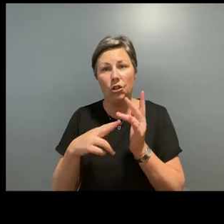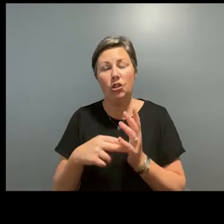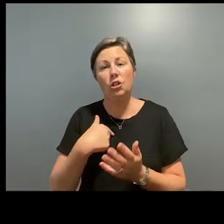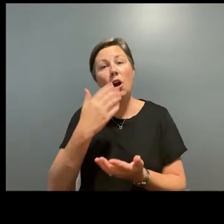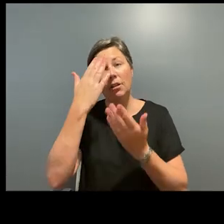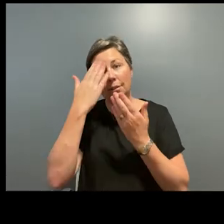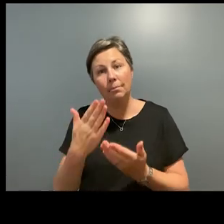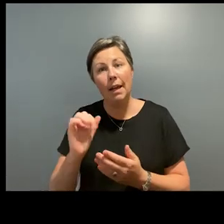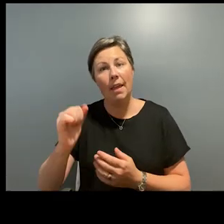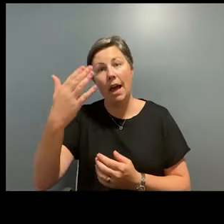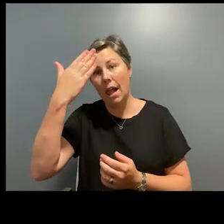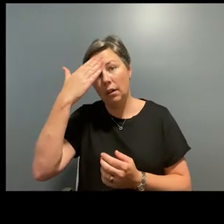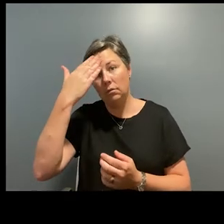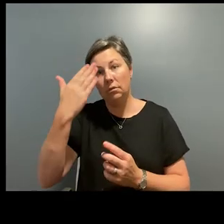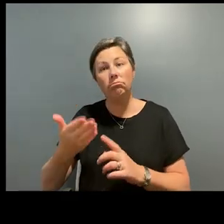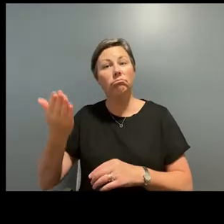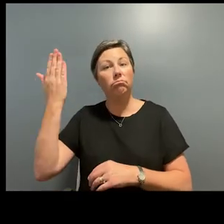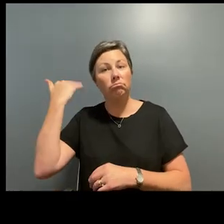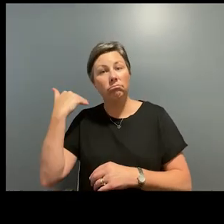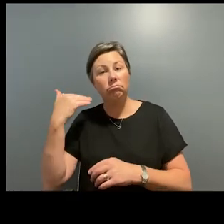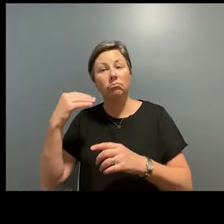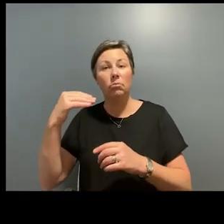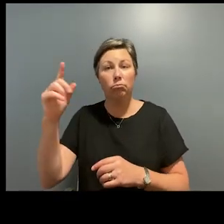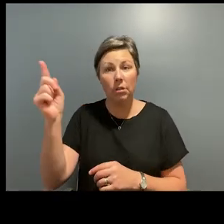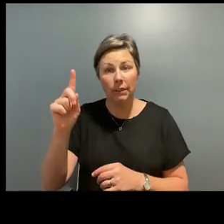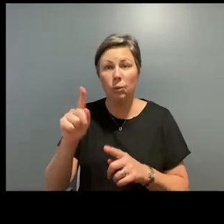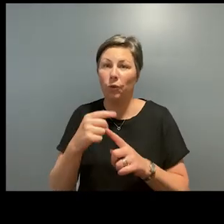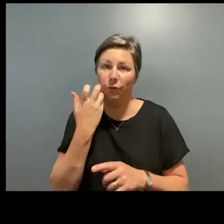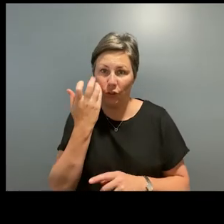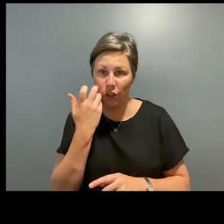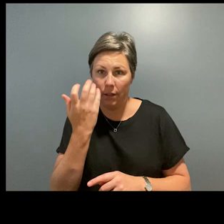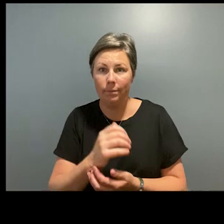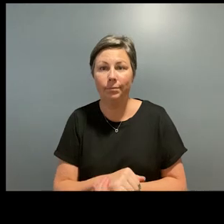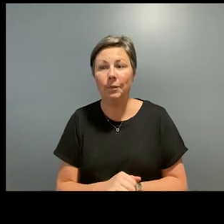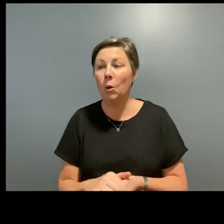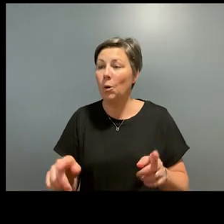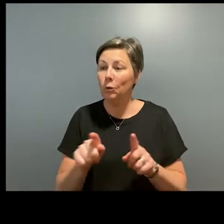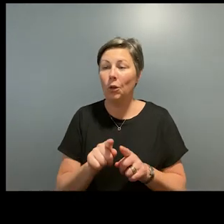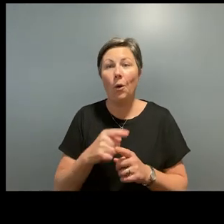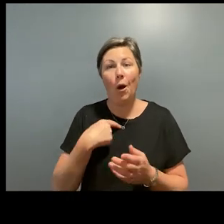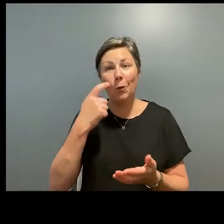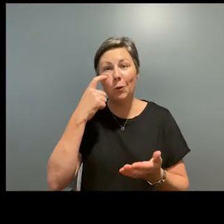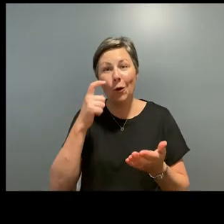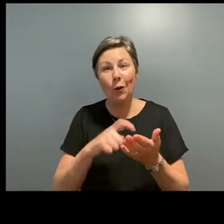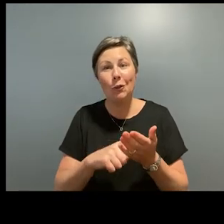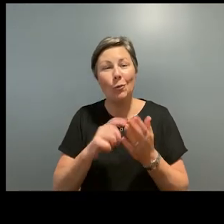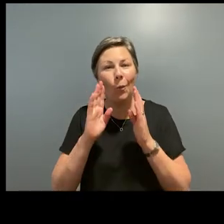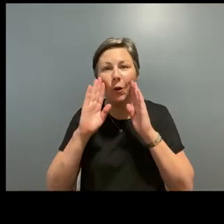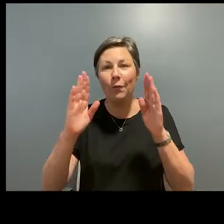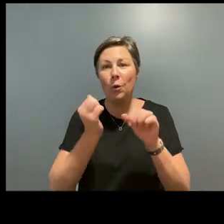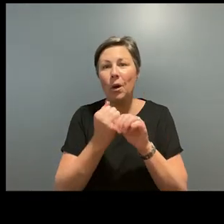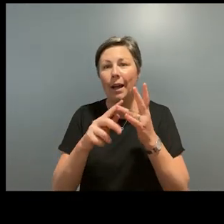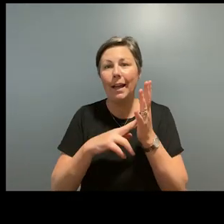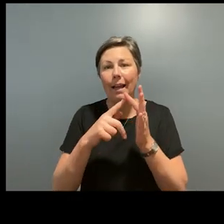past, present and emerging. I'd also like to acknowledge our wonderful Governor of Victoria,